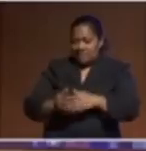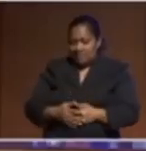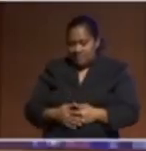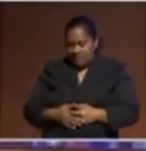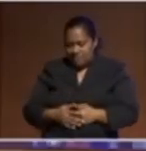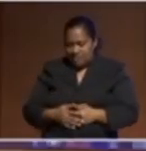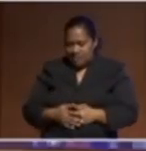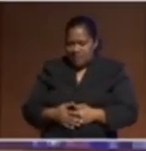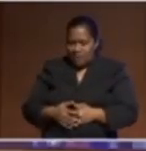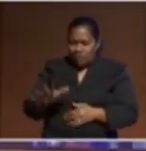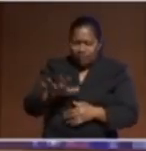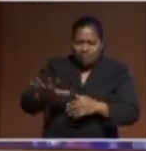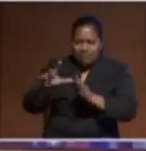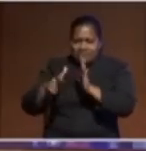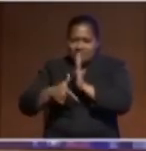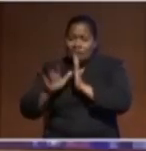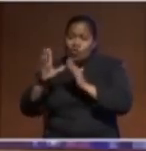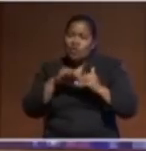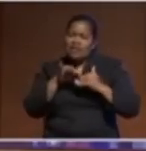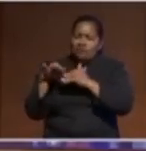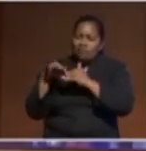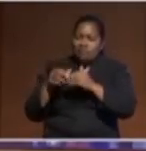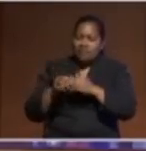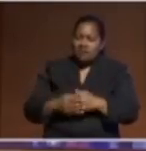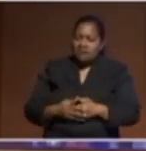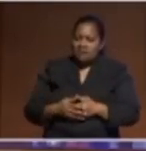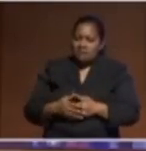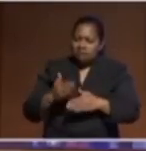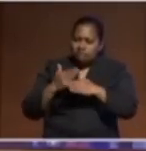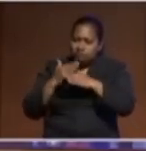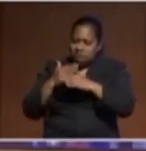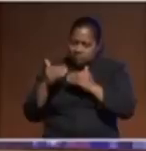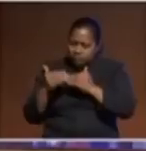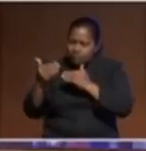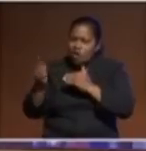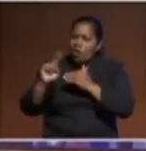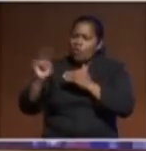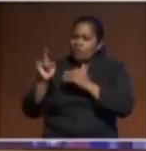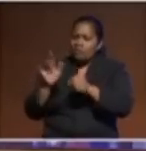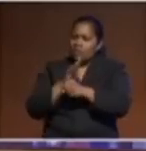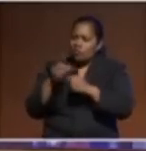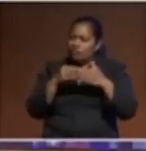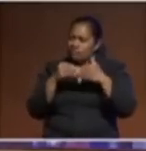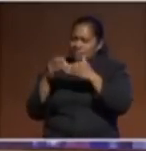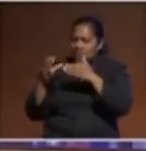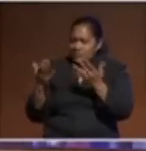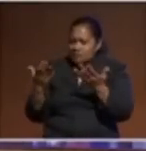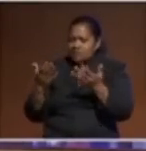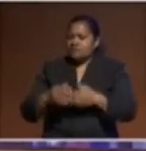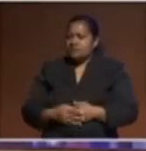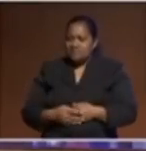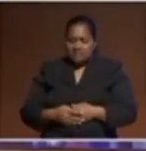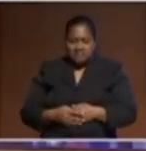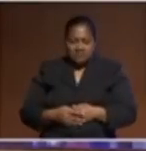moments in your leadership journey? What's shaped your view of leadership? And what have been those